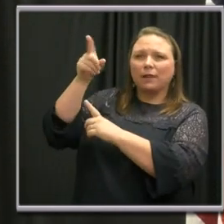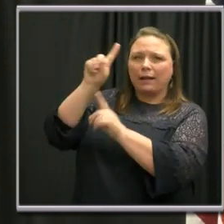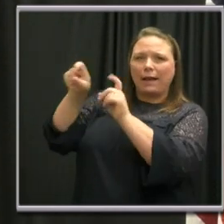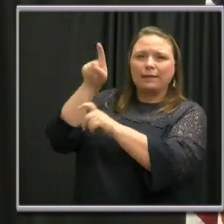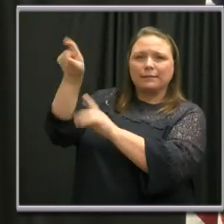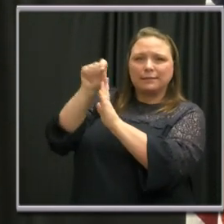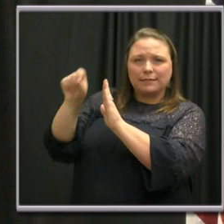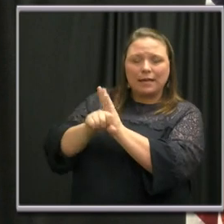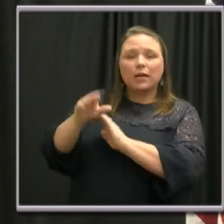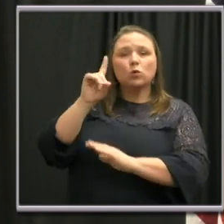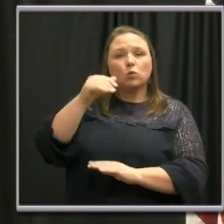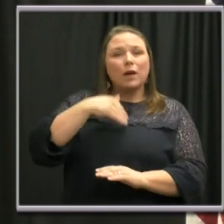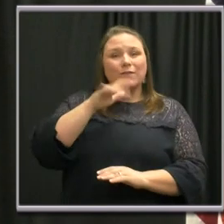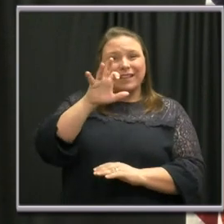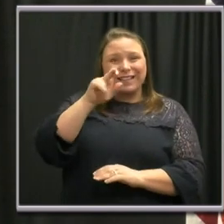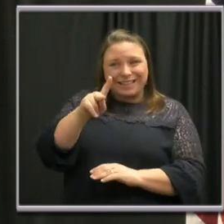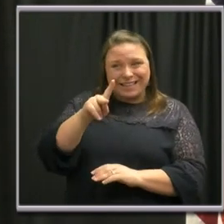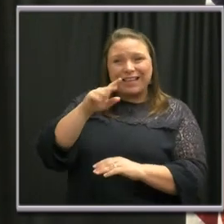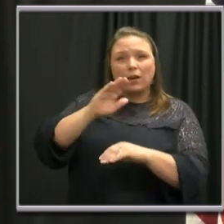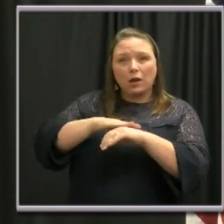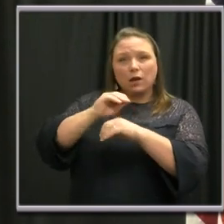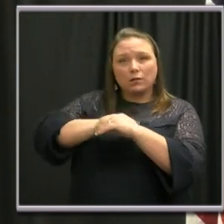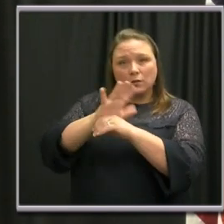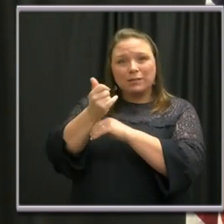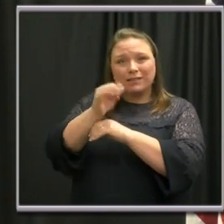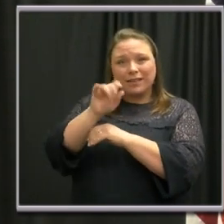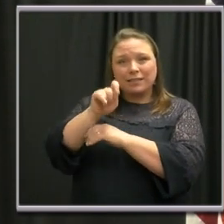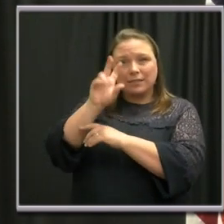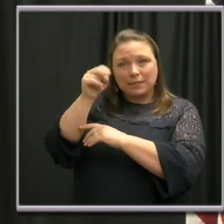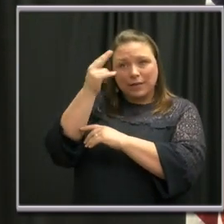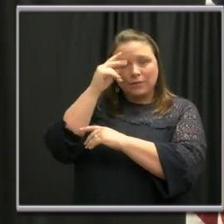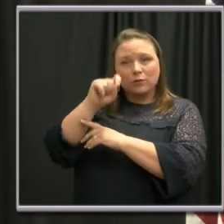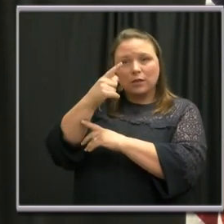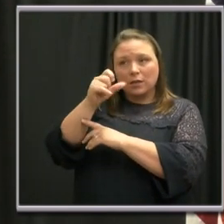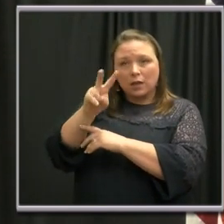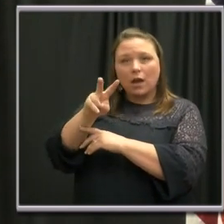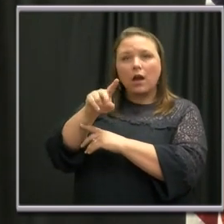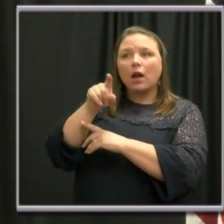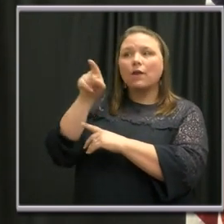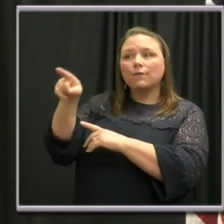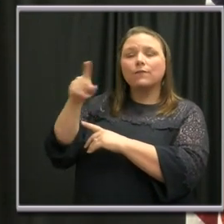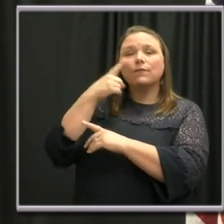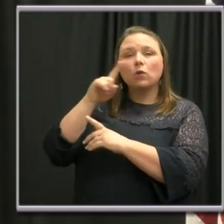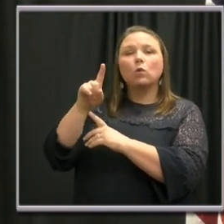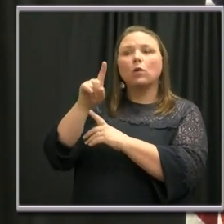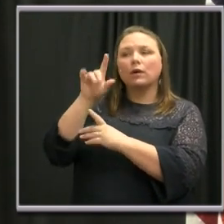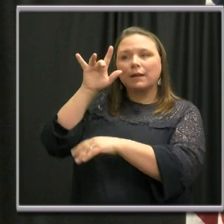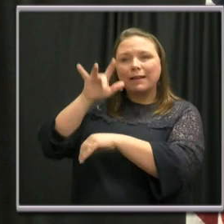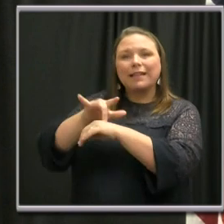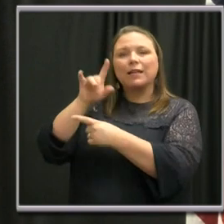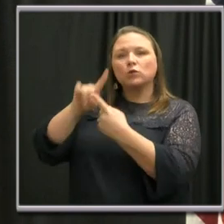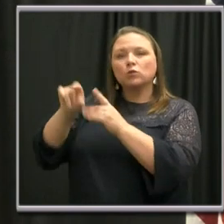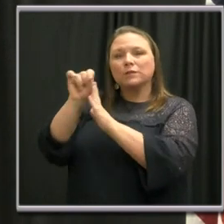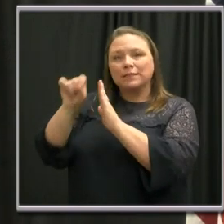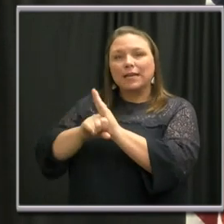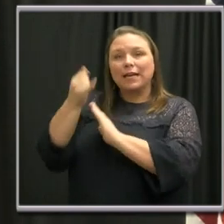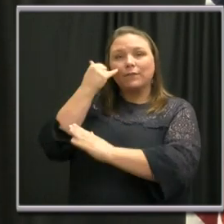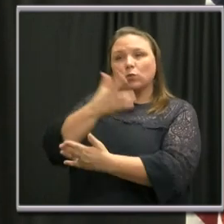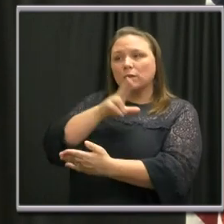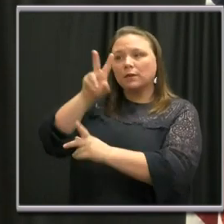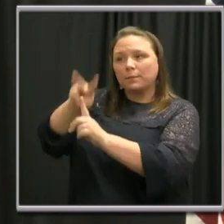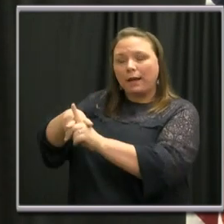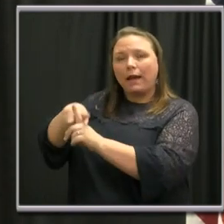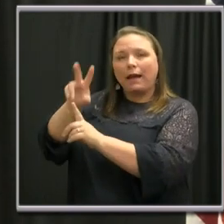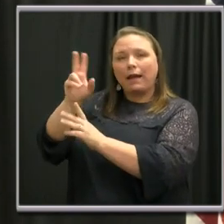-19 on national.gov page to the state site if anyone is interested in signing up to be considered as part of staff for this facility.